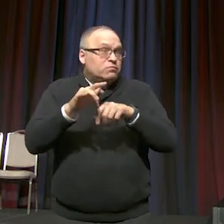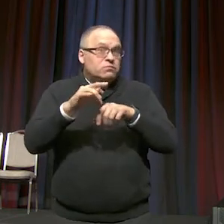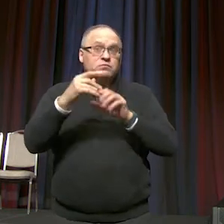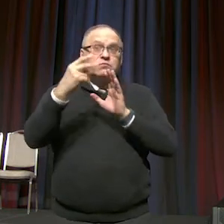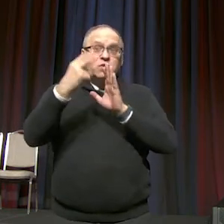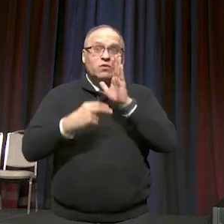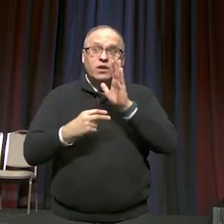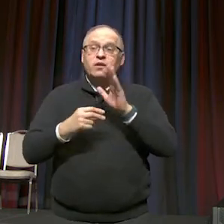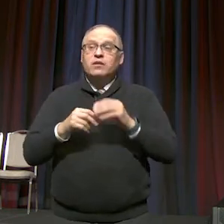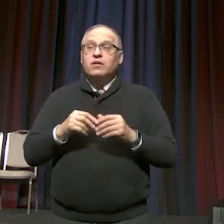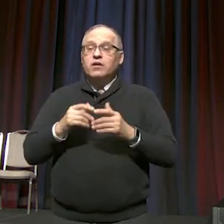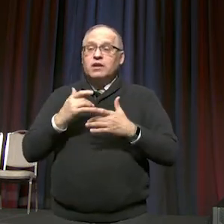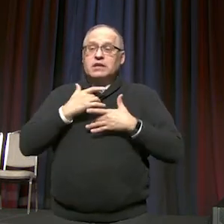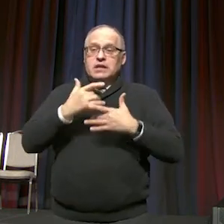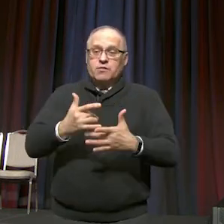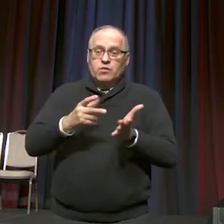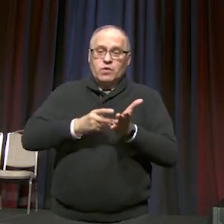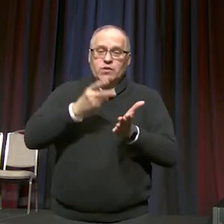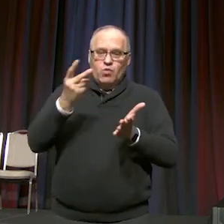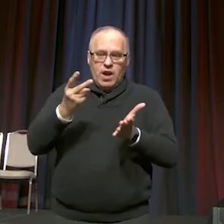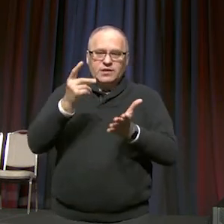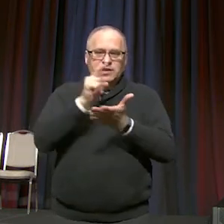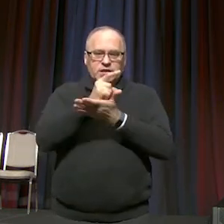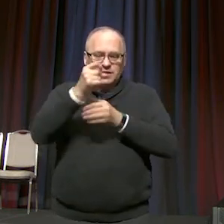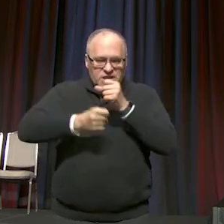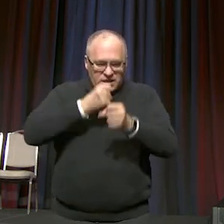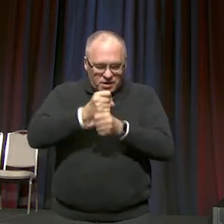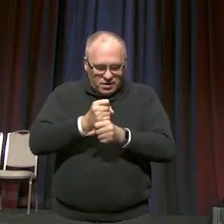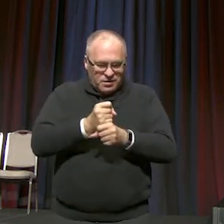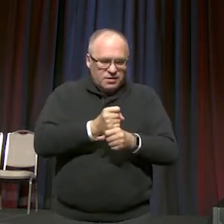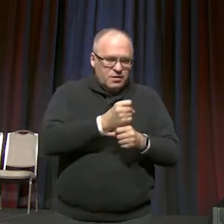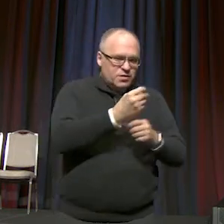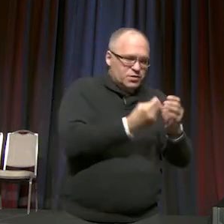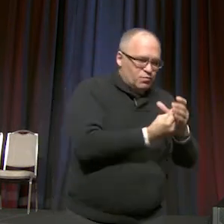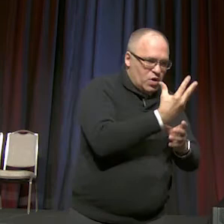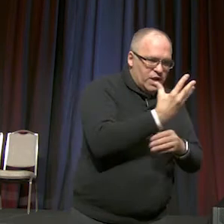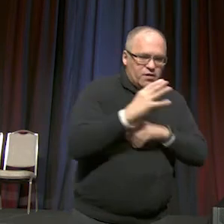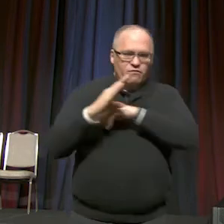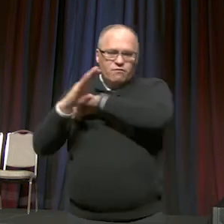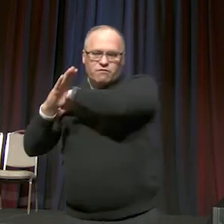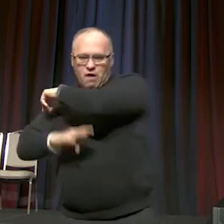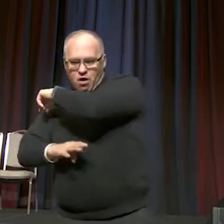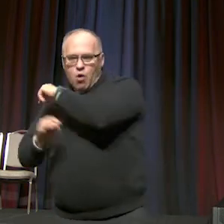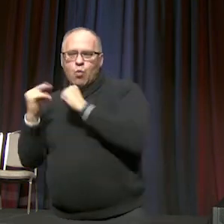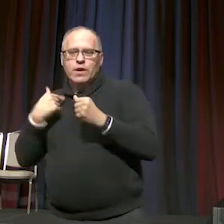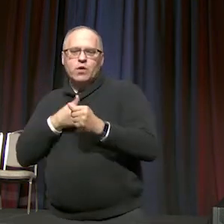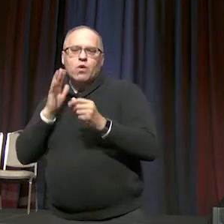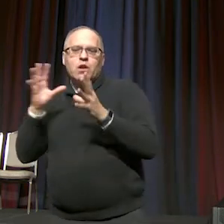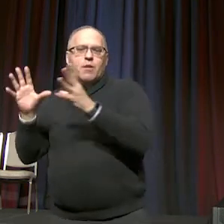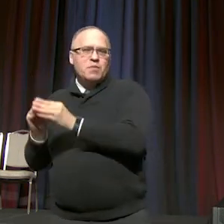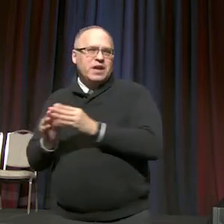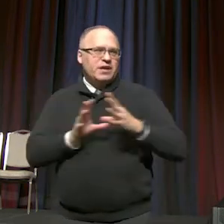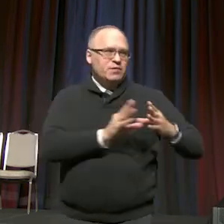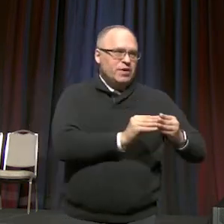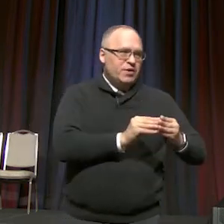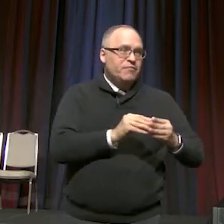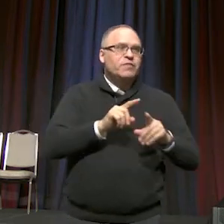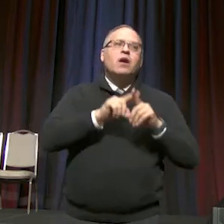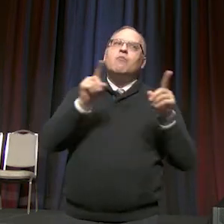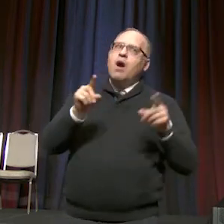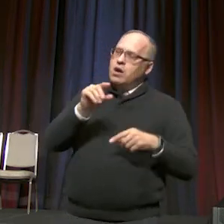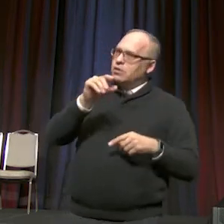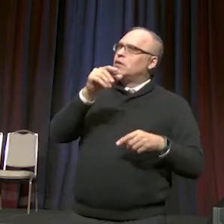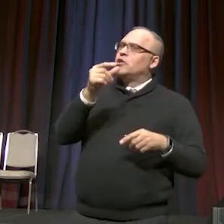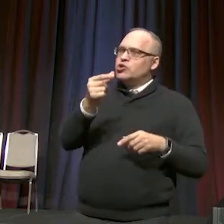Normally, the council meets twice a year, spring and fall. But during general conference, the council is in